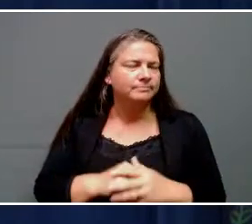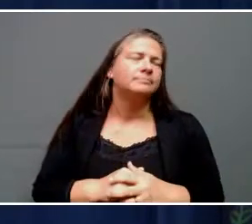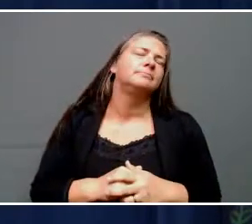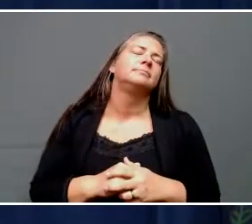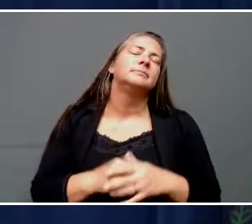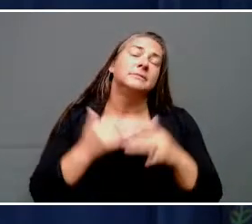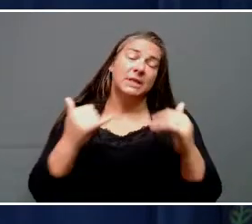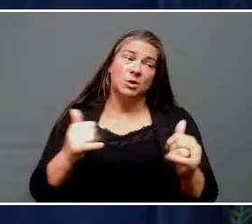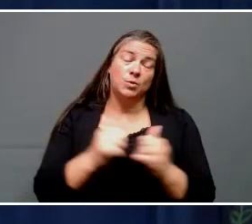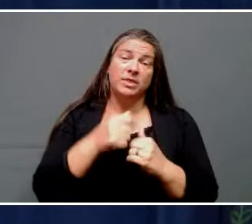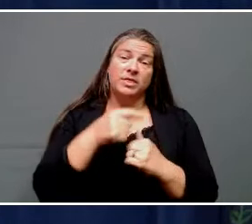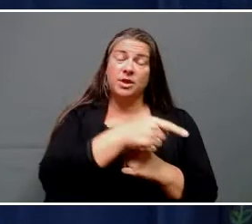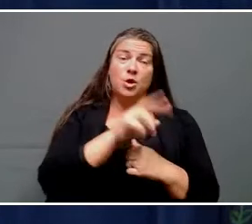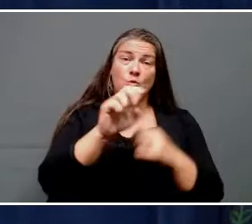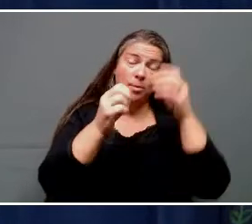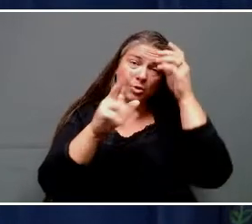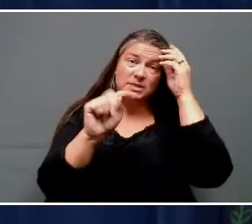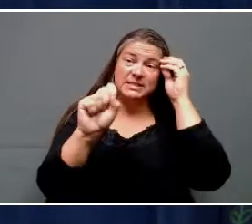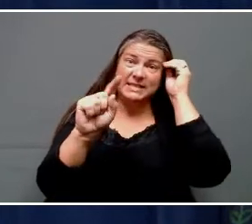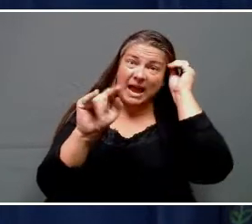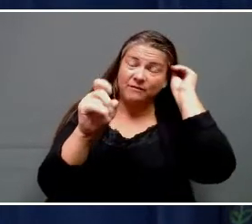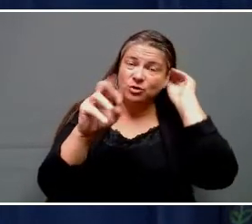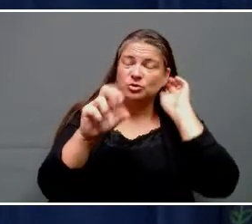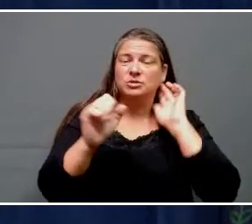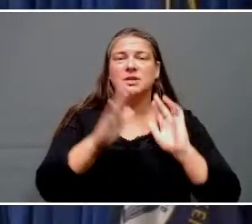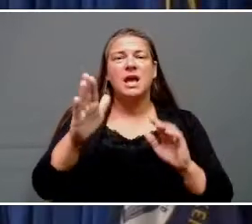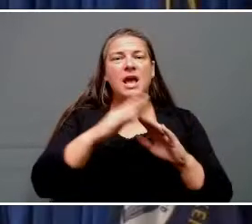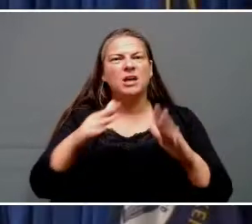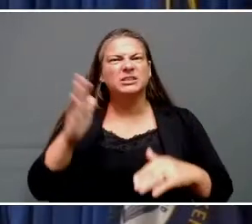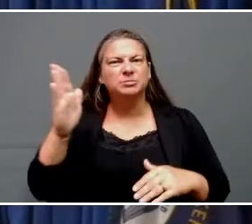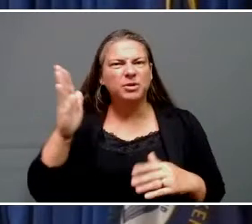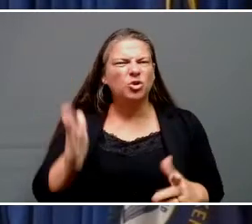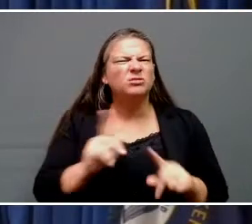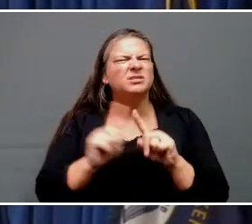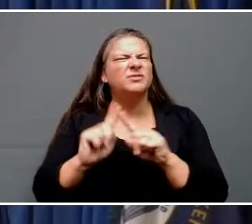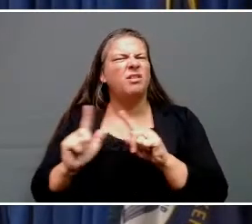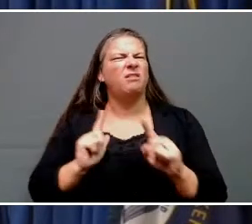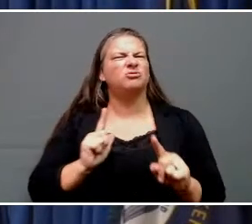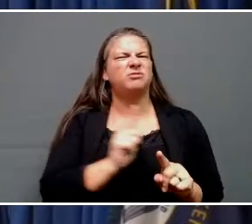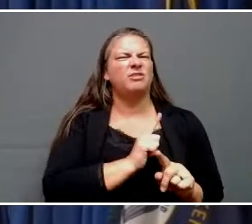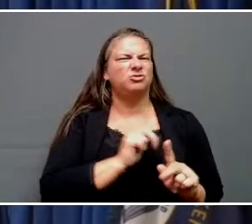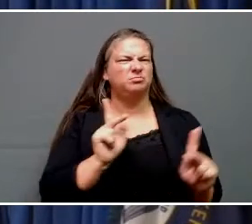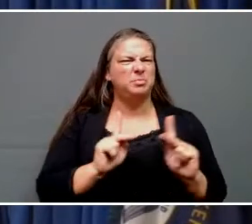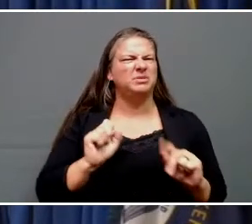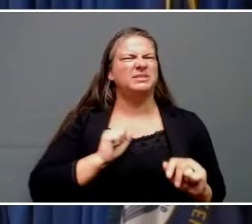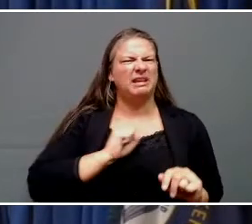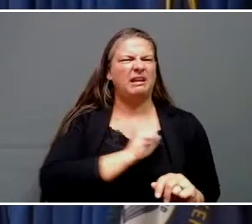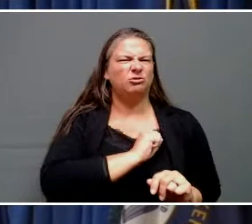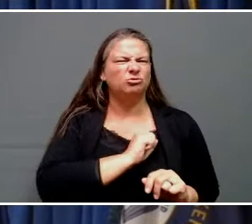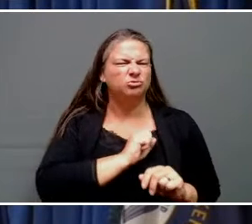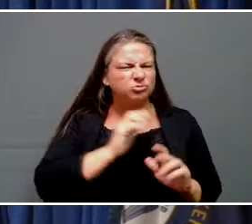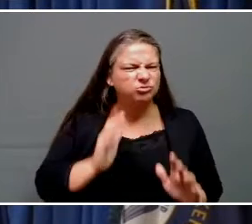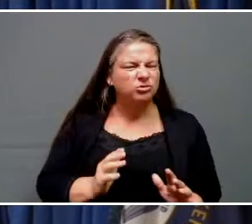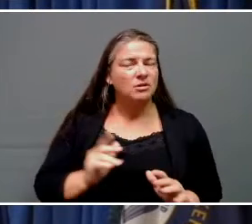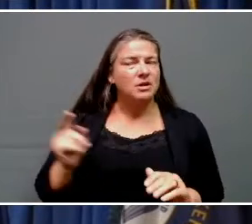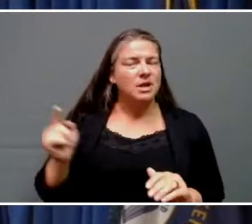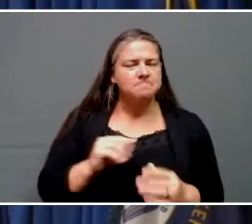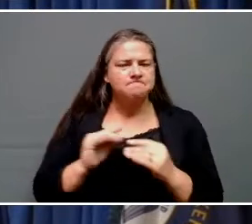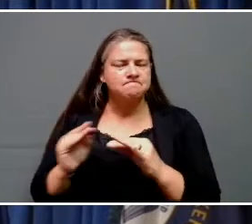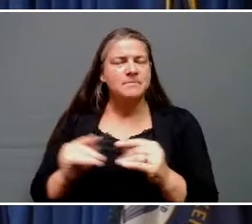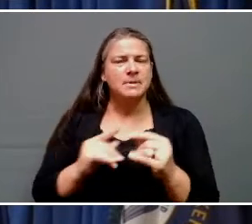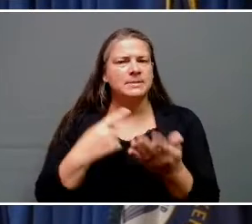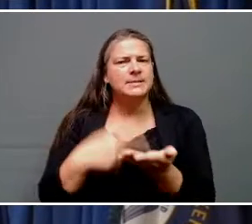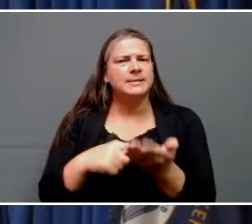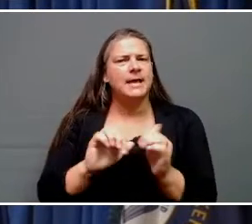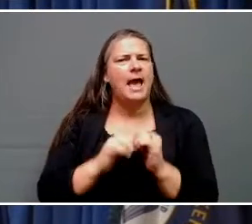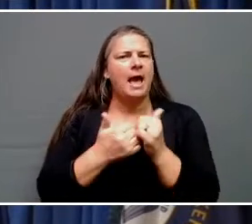Senate President Robert Stivers, House Speaker David Osborne, and members of the House and the Senate to discuss how lawmakers are planning to help these